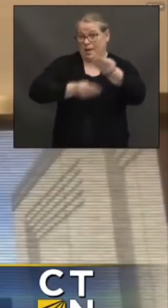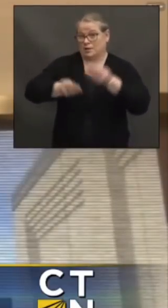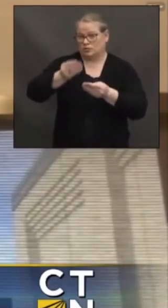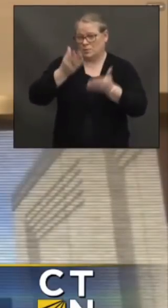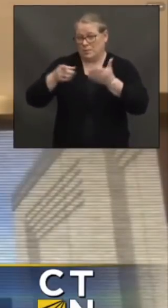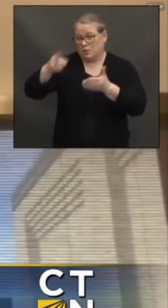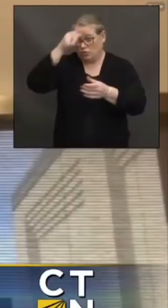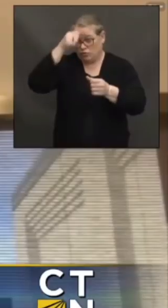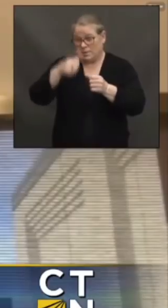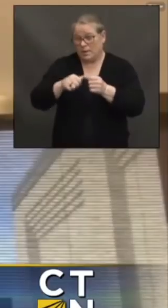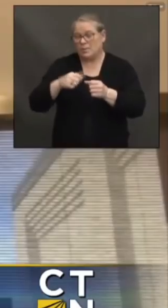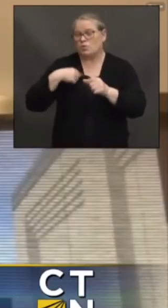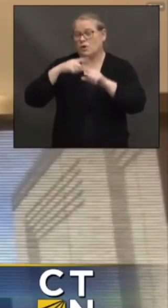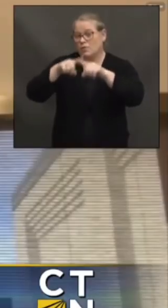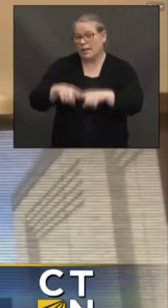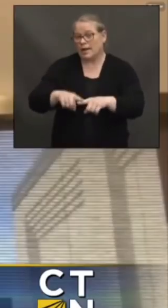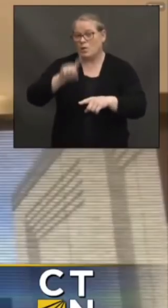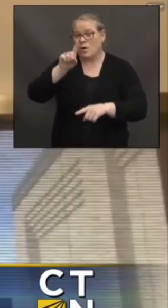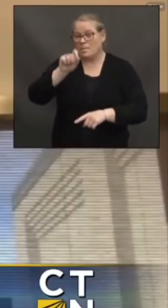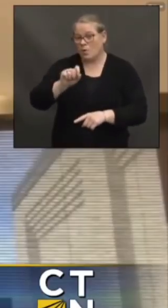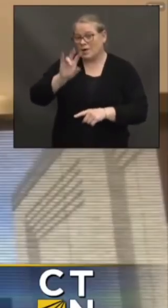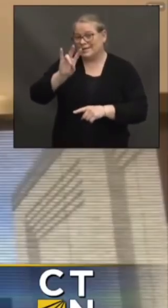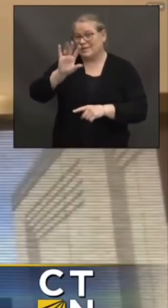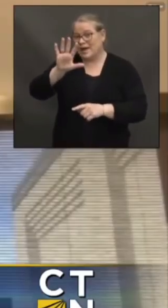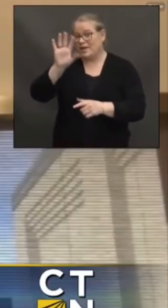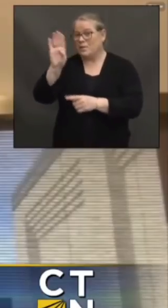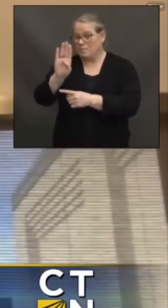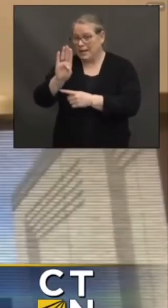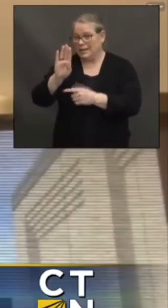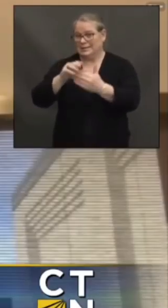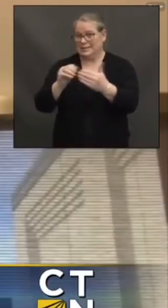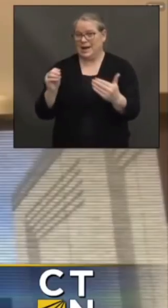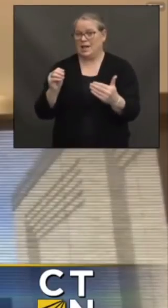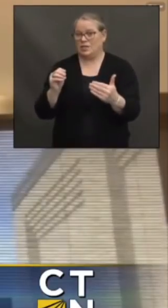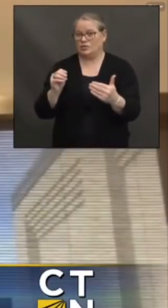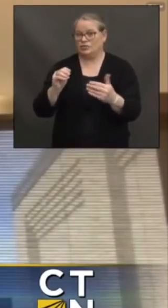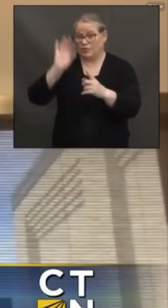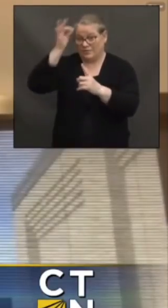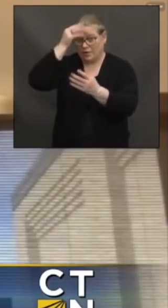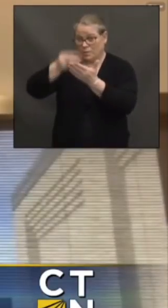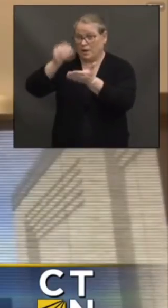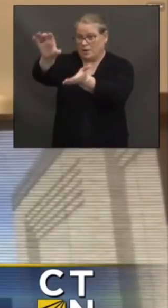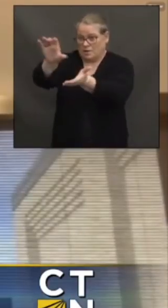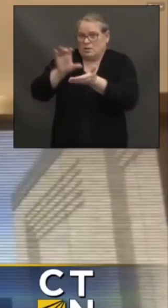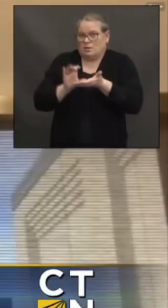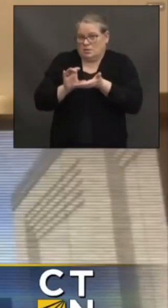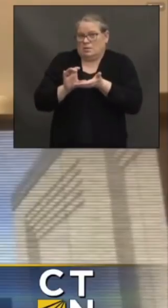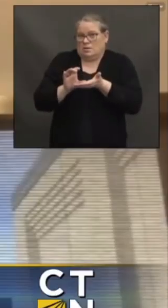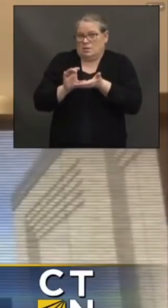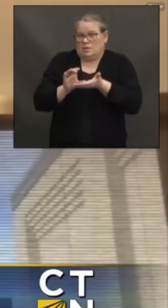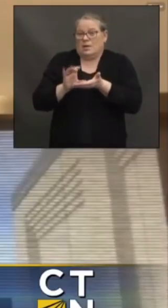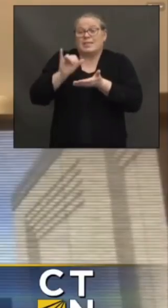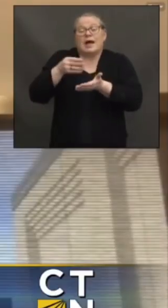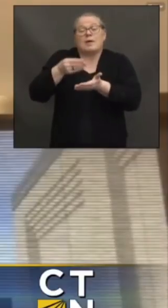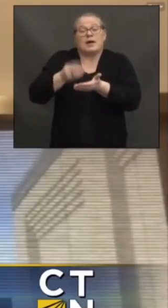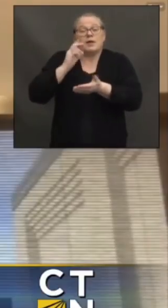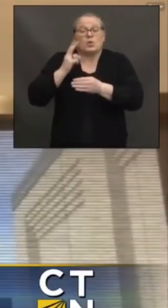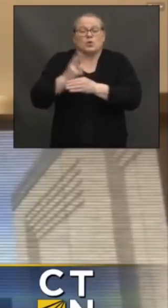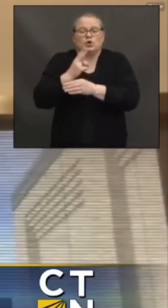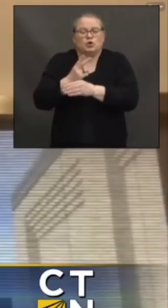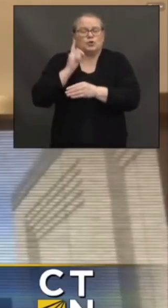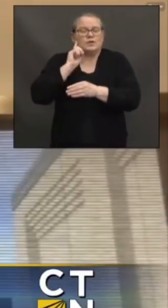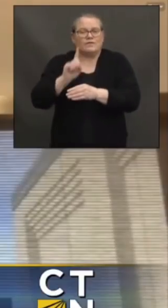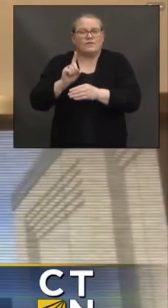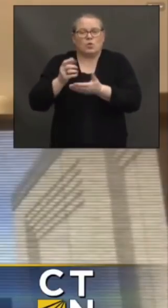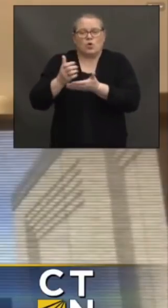approximately $1.75 billion in federal relief that would go towards revenue loss and